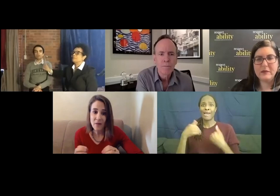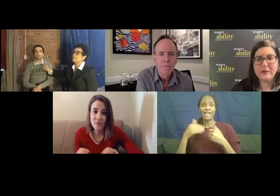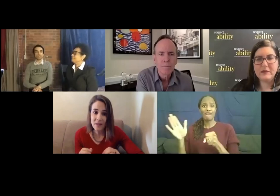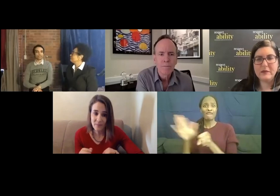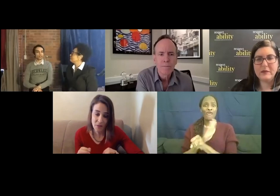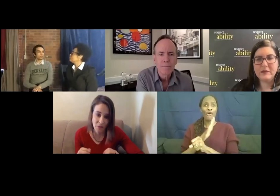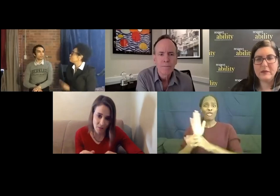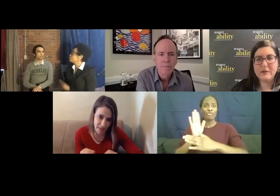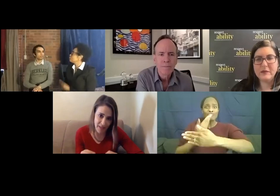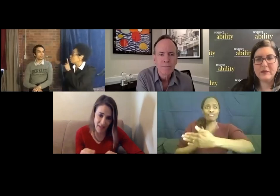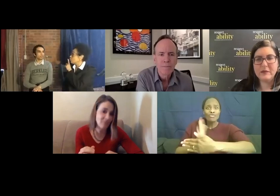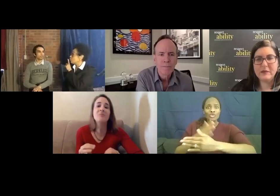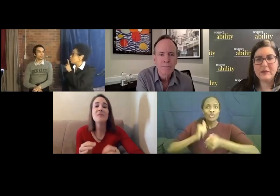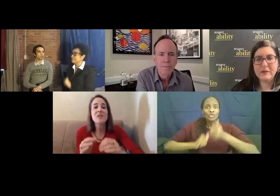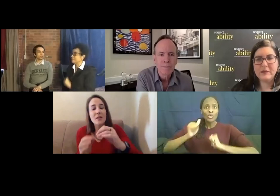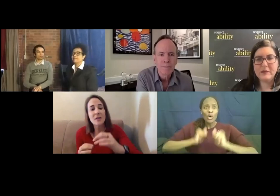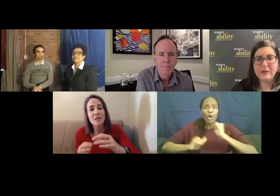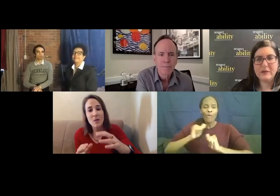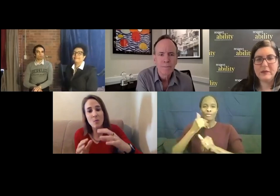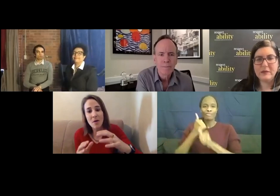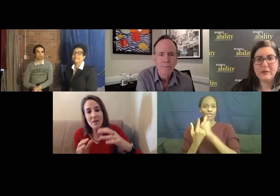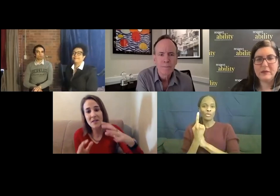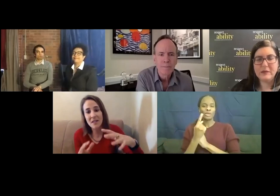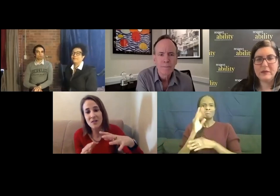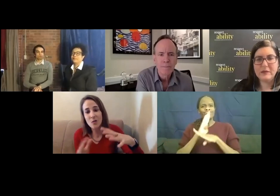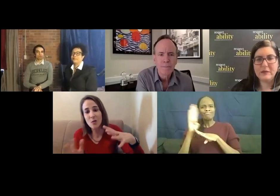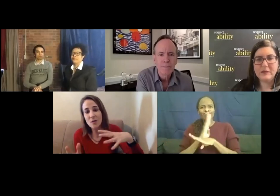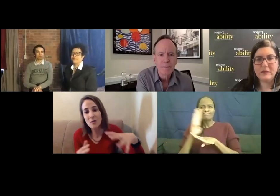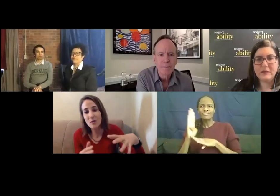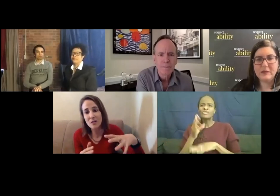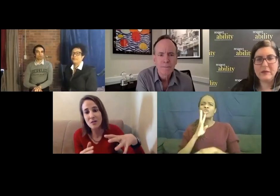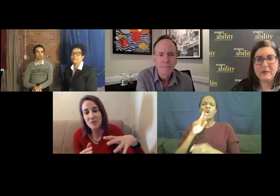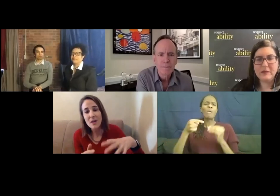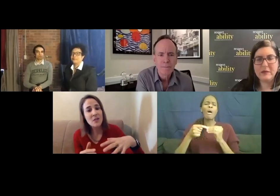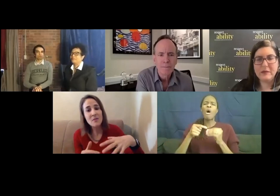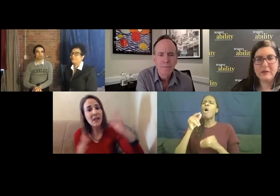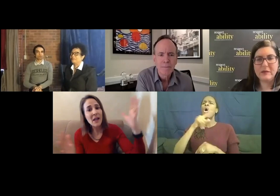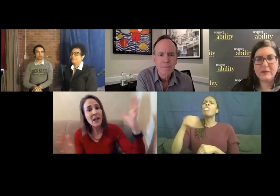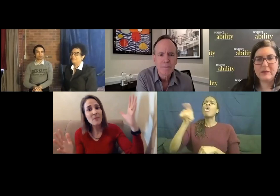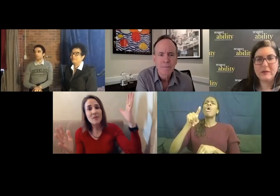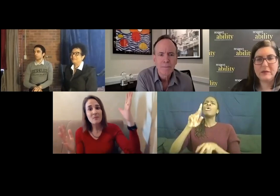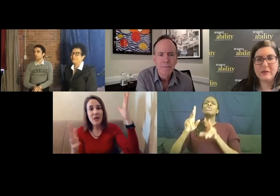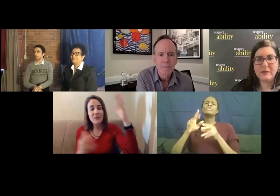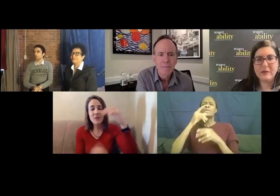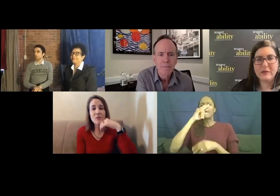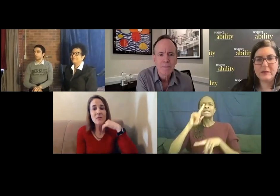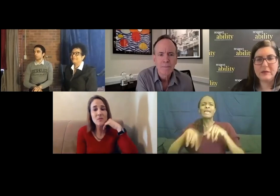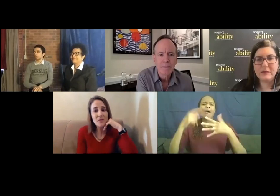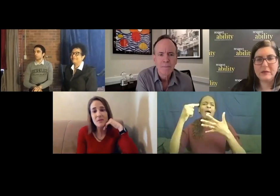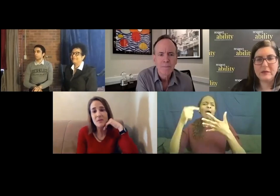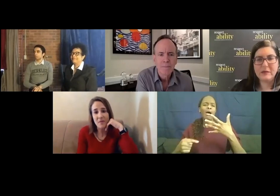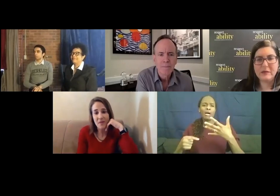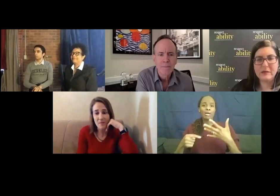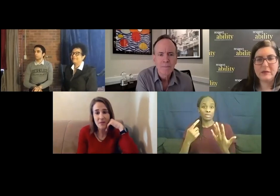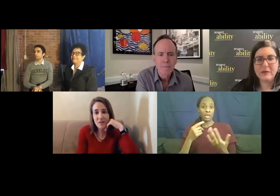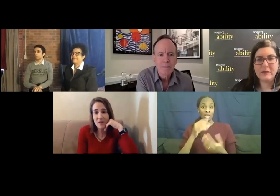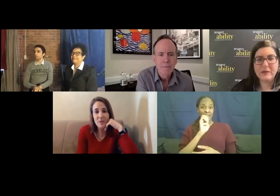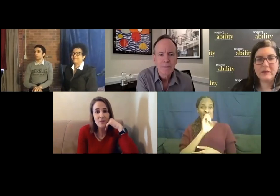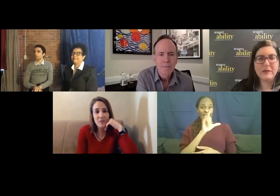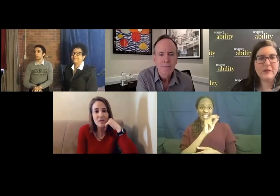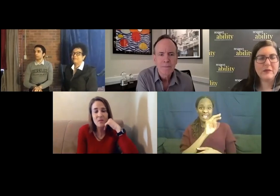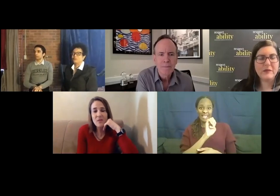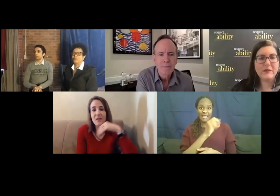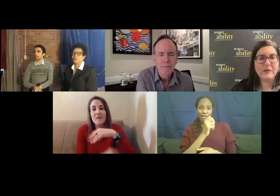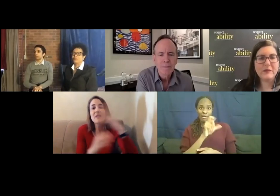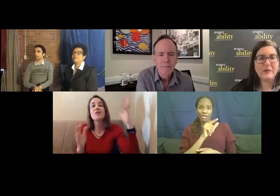Everyone was so busy talking about what these kids could and couldn't do. She was like, I'm going to mount a huge musical with them and it's going to be